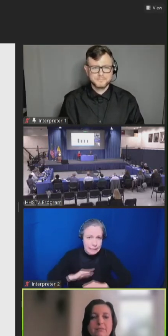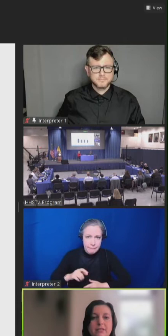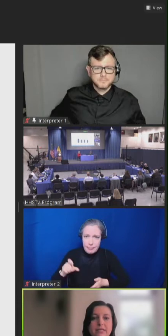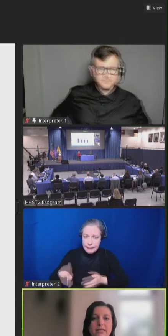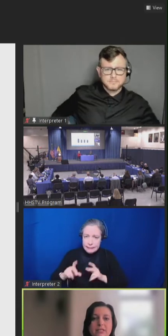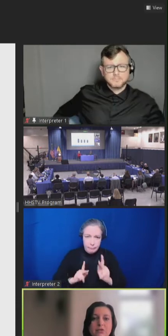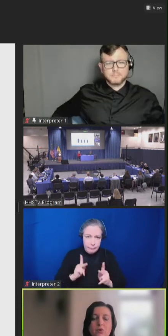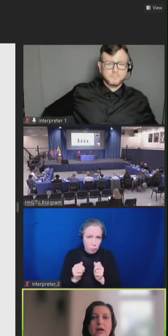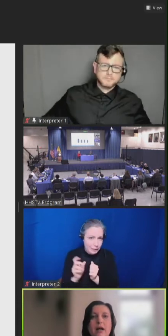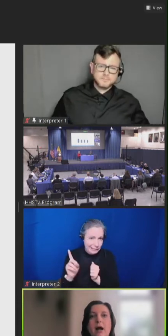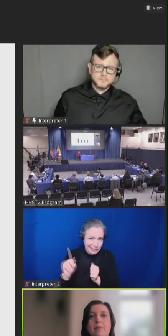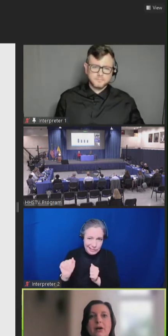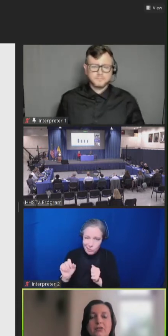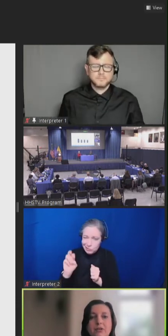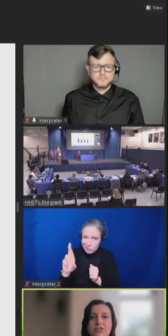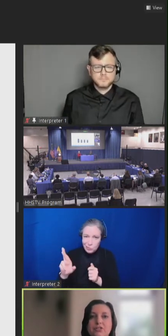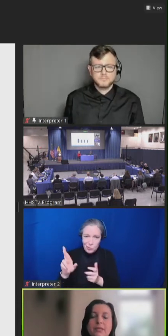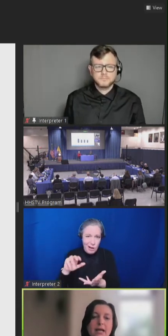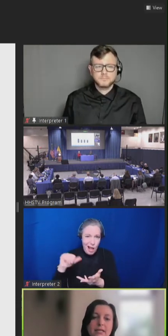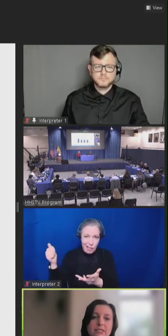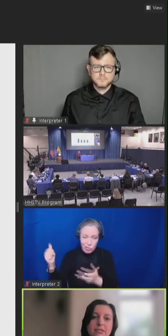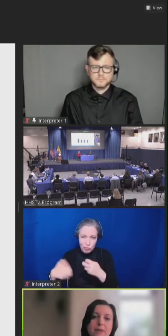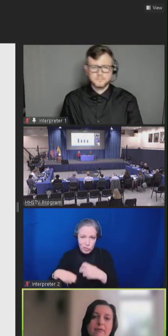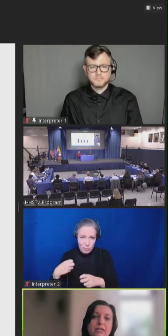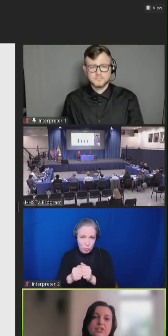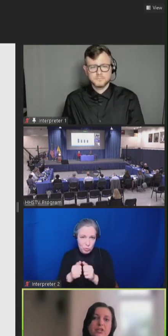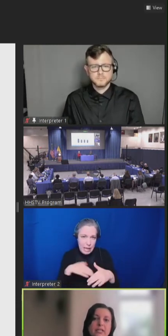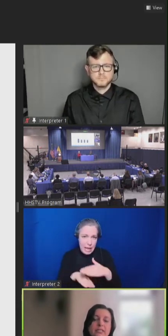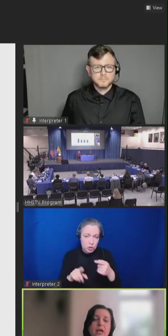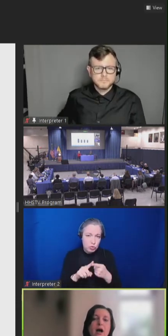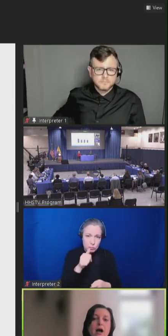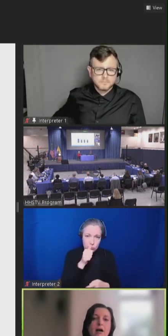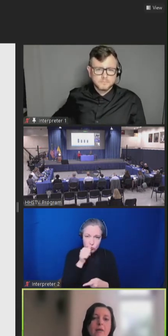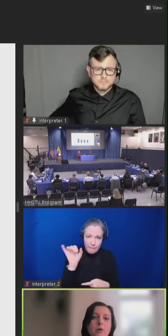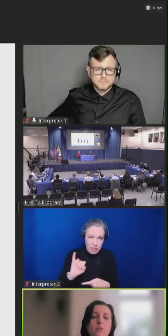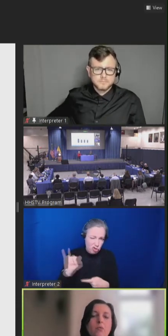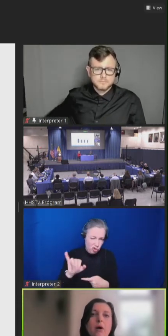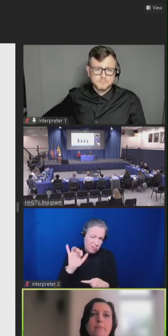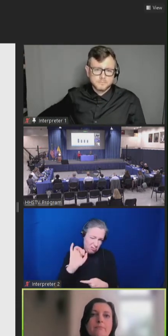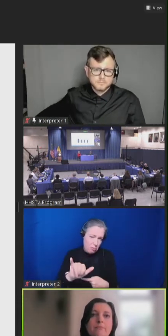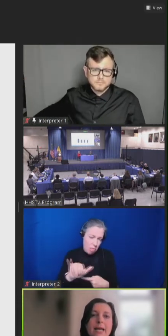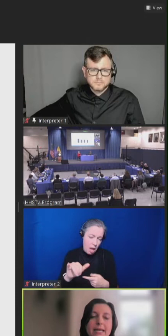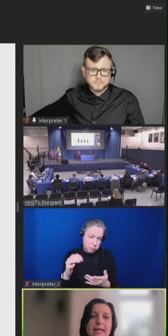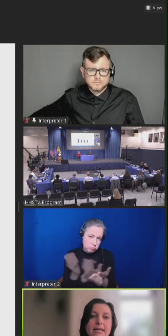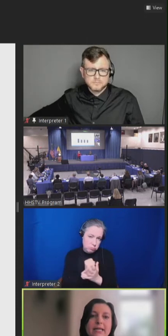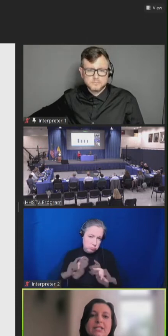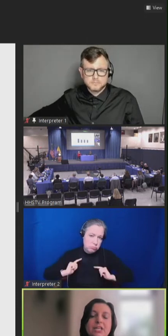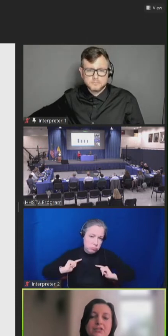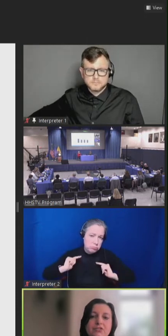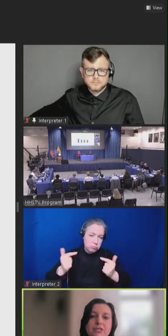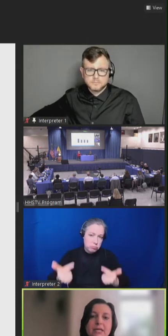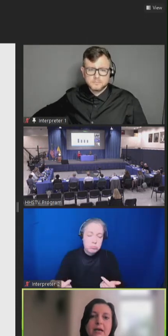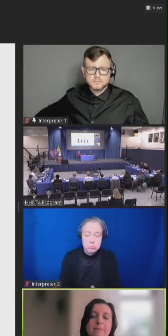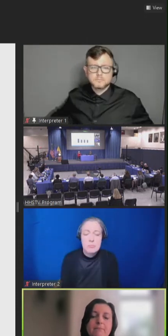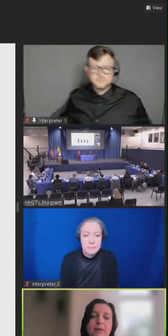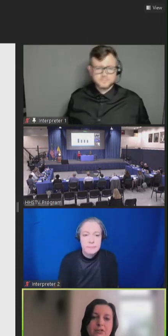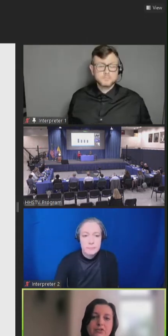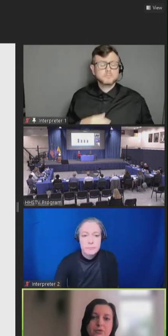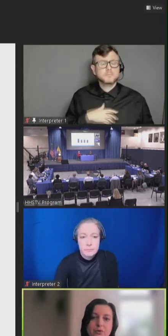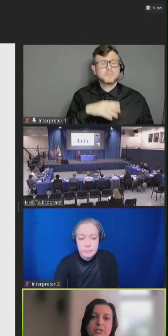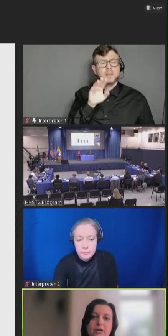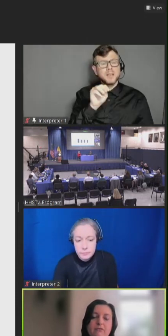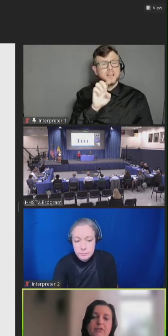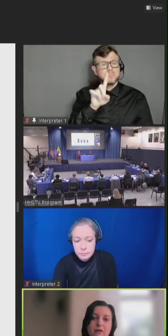people with disabilities or other issues with access to private insurance. Medicaid continues to be a